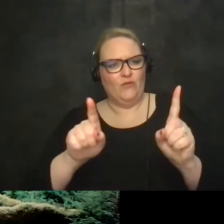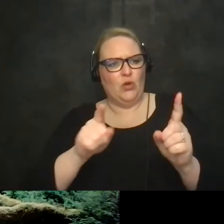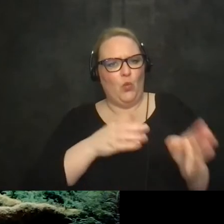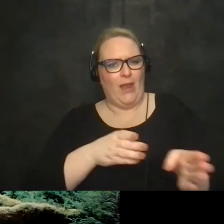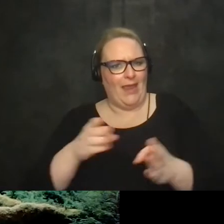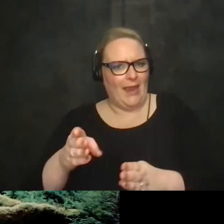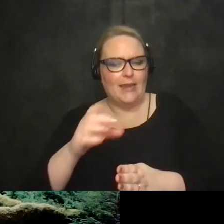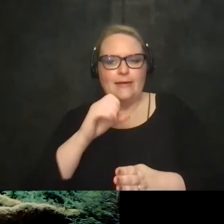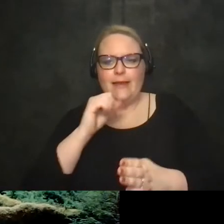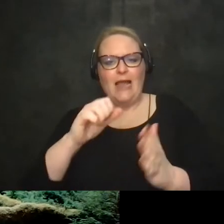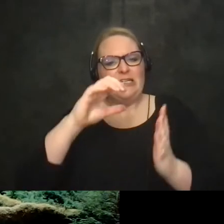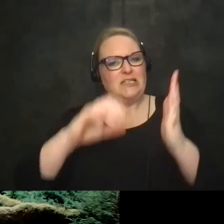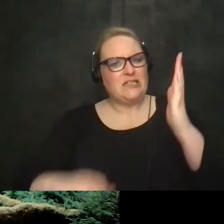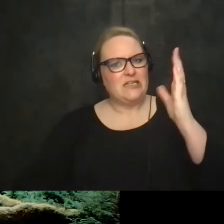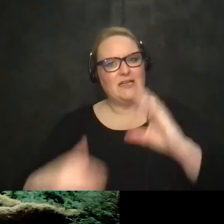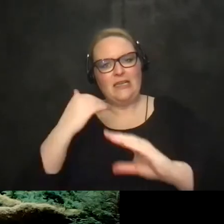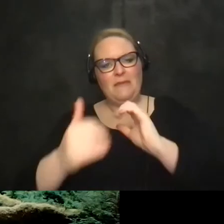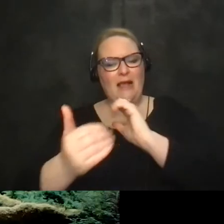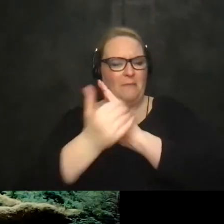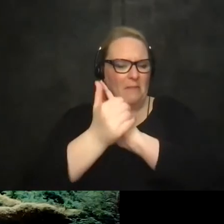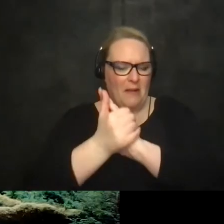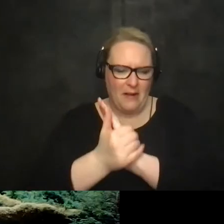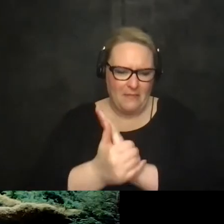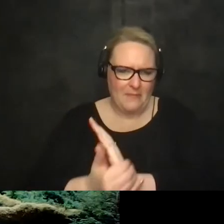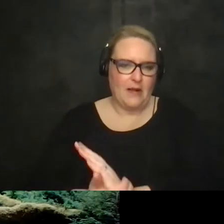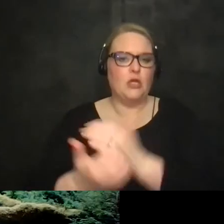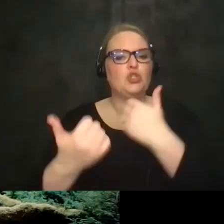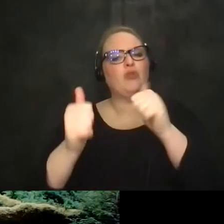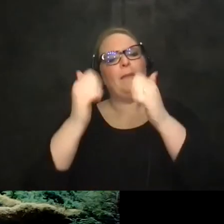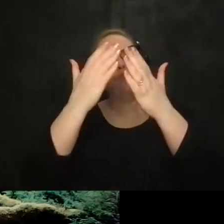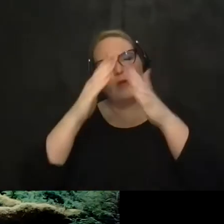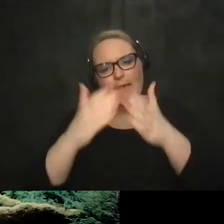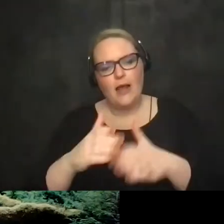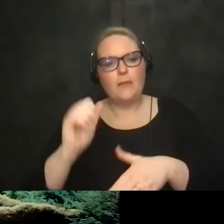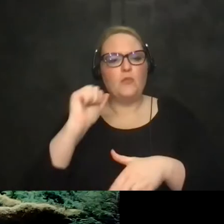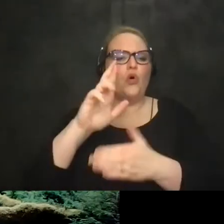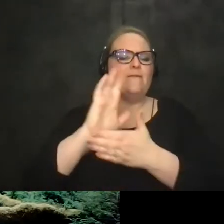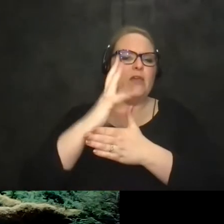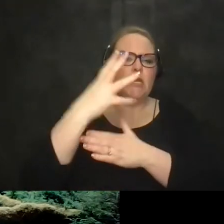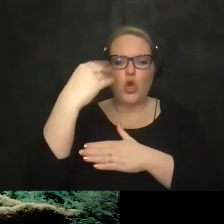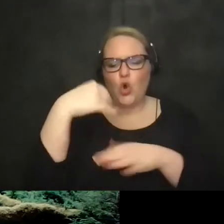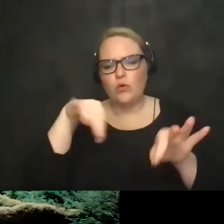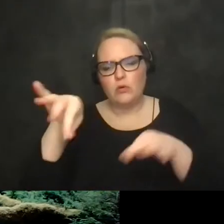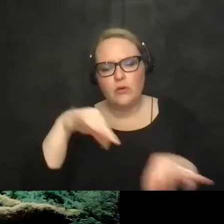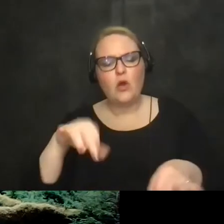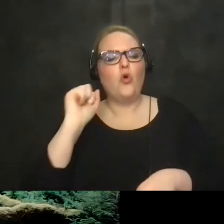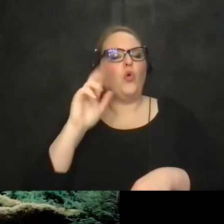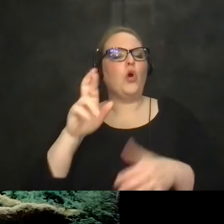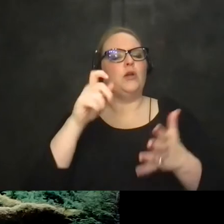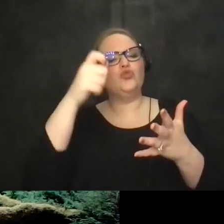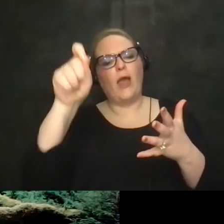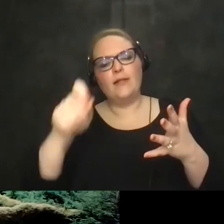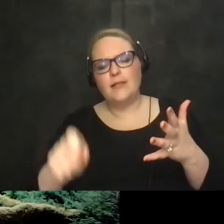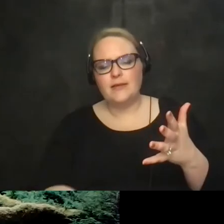not a big long email with attachments or you know uh break it up or can i have a video or could it be this uh could i have a checklist